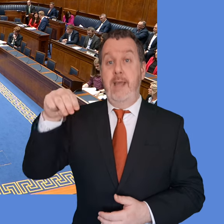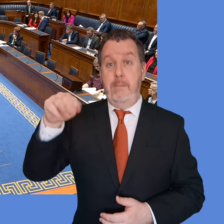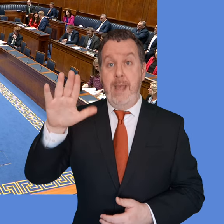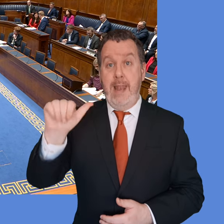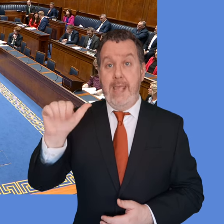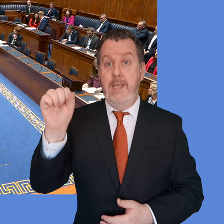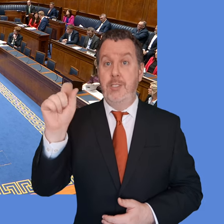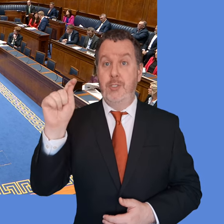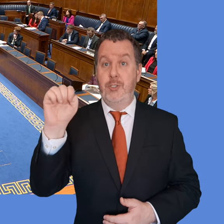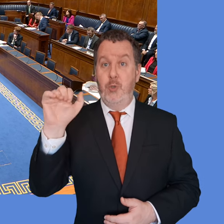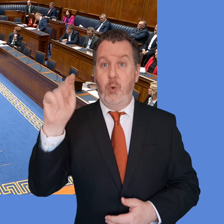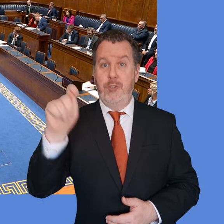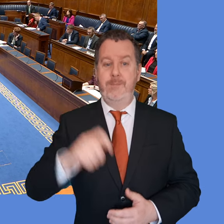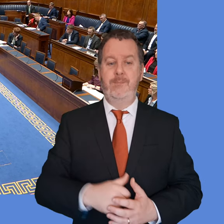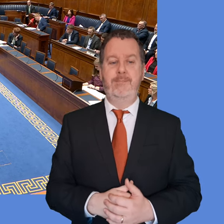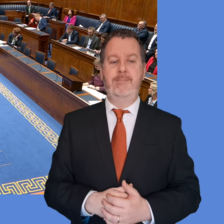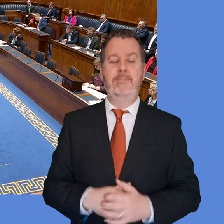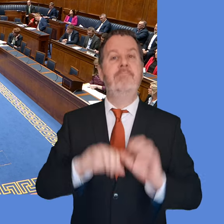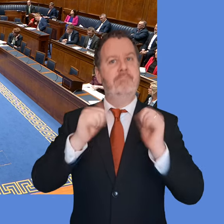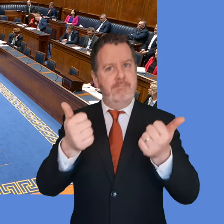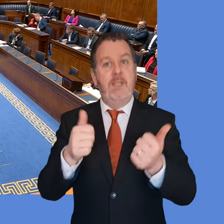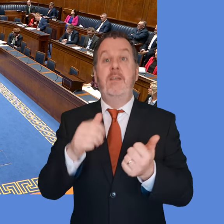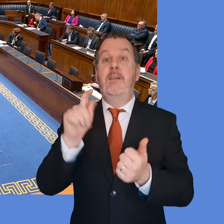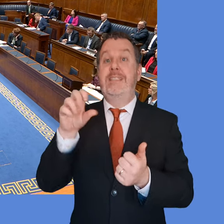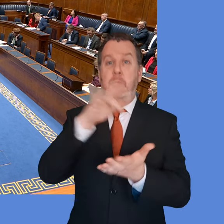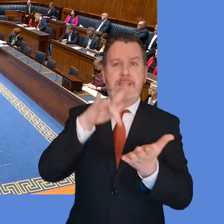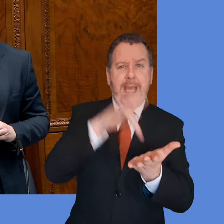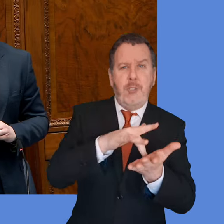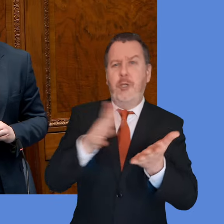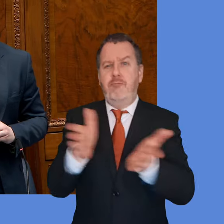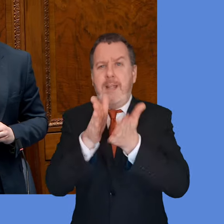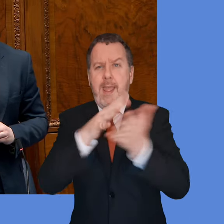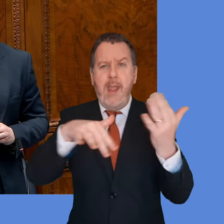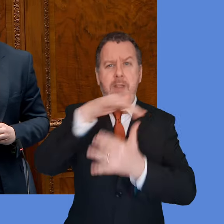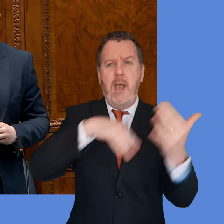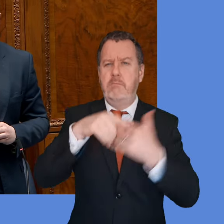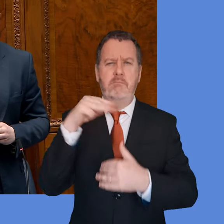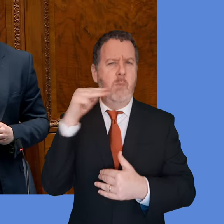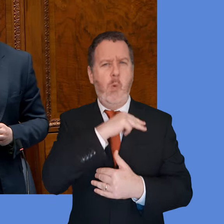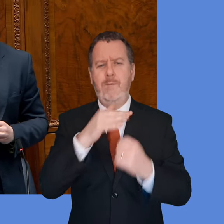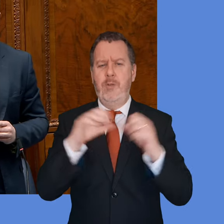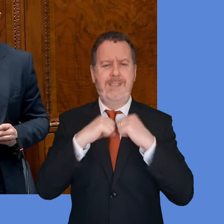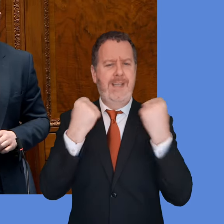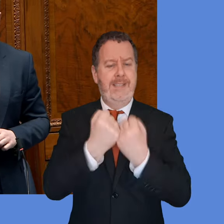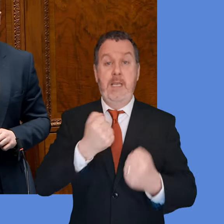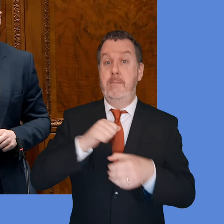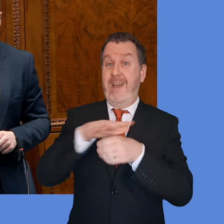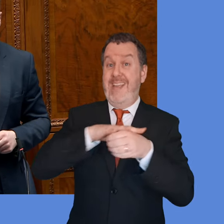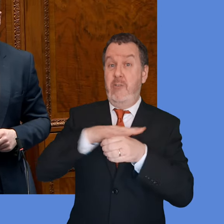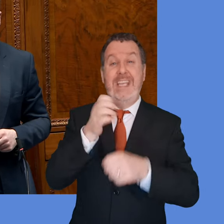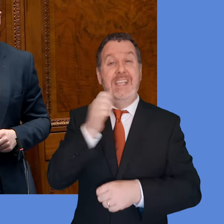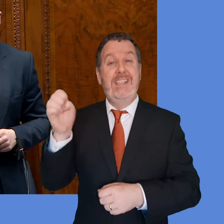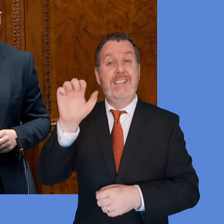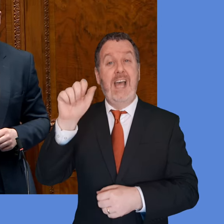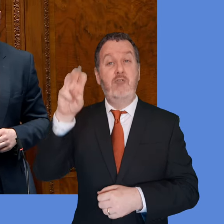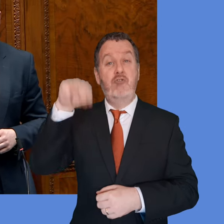on the Manufacturing Task Force. Town centres and independent retailers are the backbone of our local economies, Minister. In my constituency of East Antrim, they're now facing a